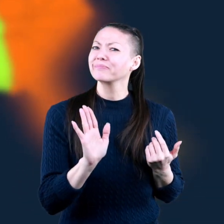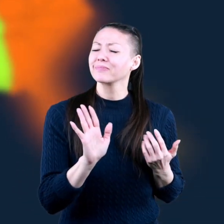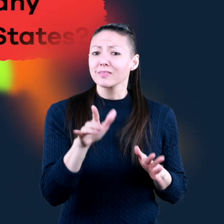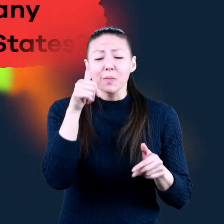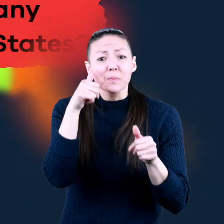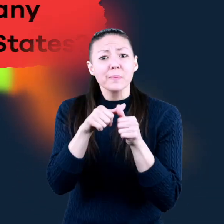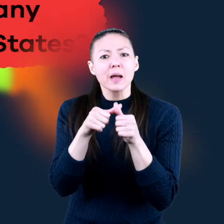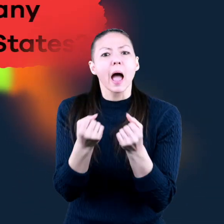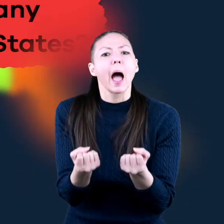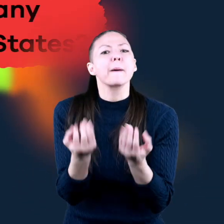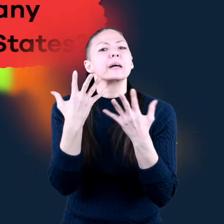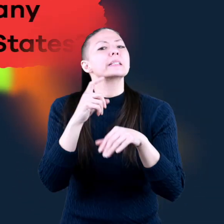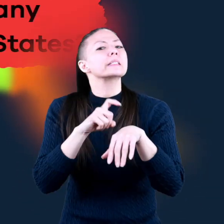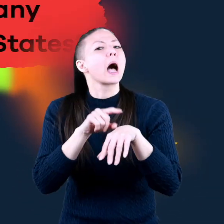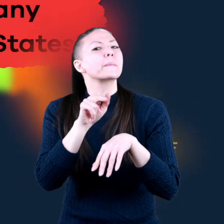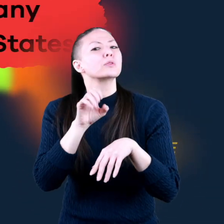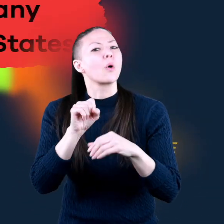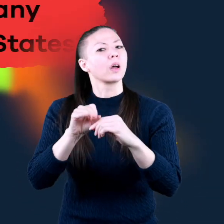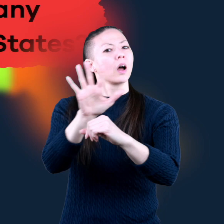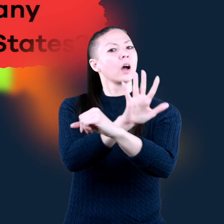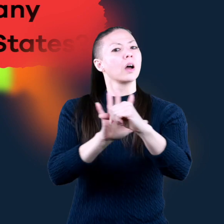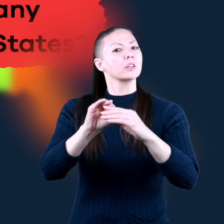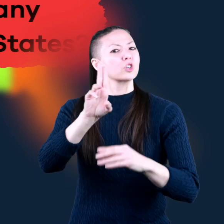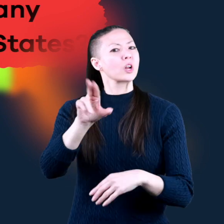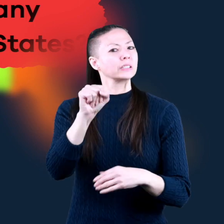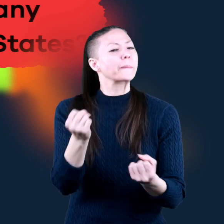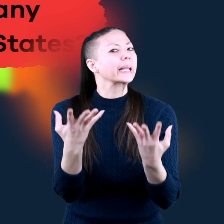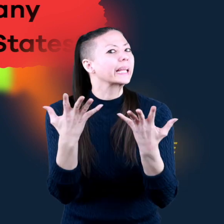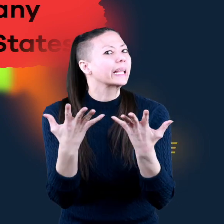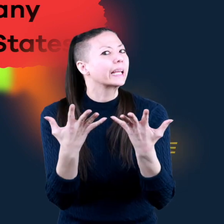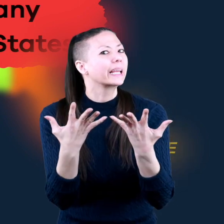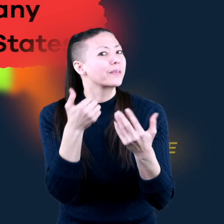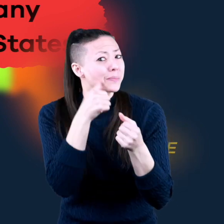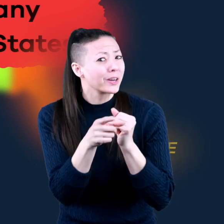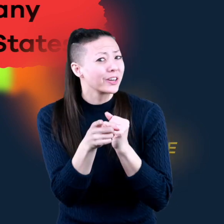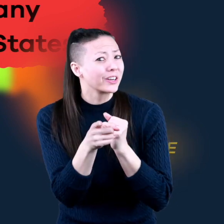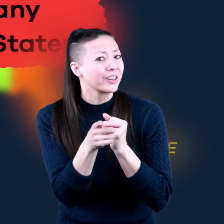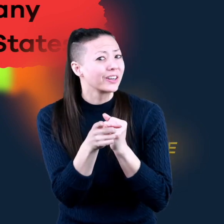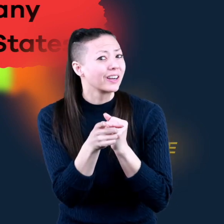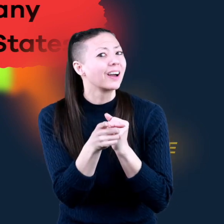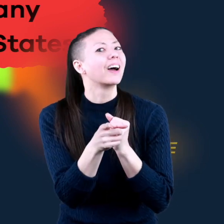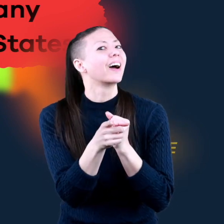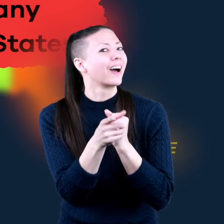Do you remember how many time zones are in the United States?